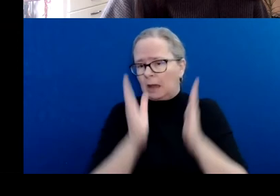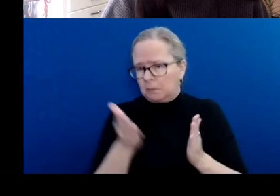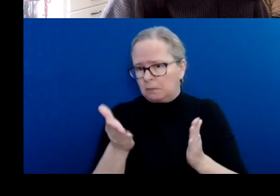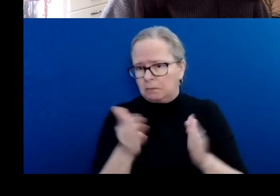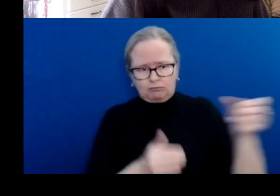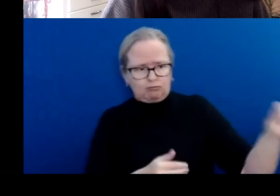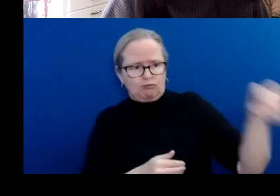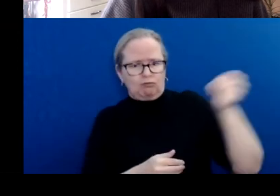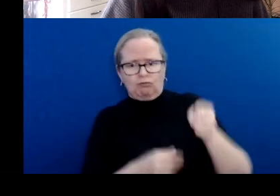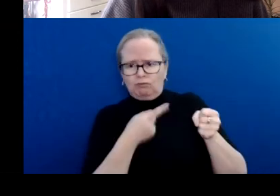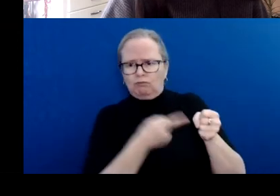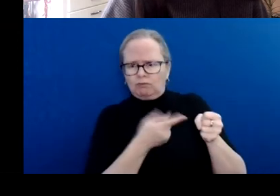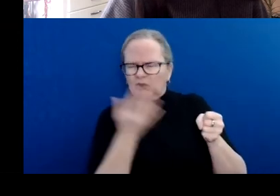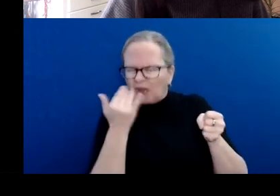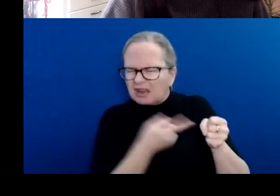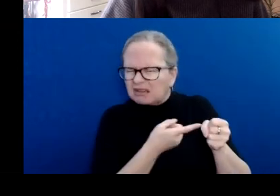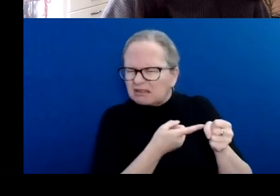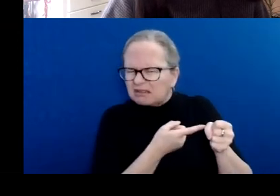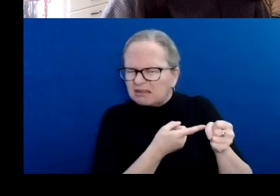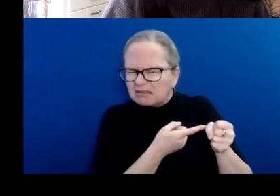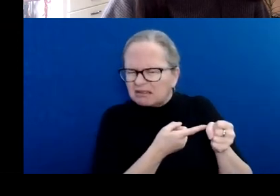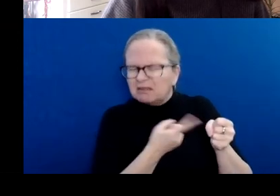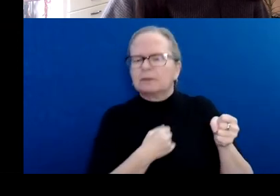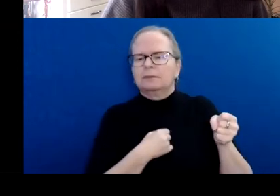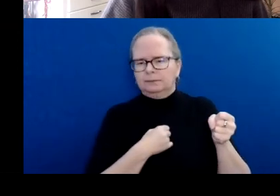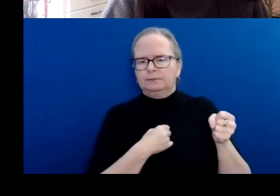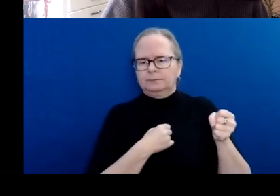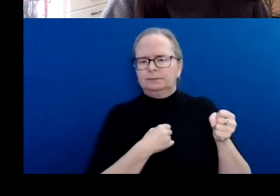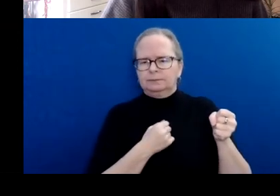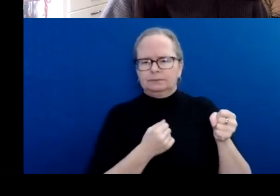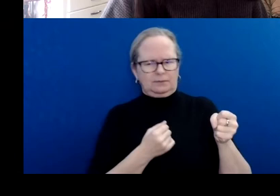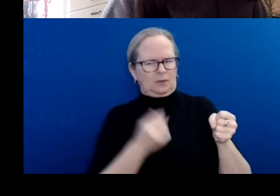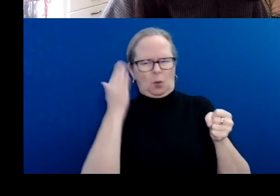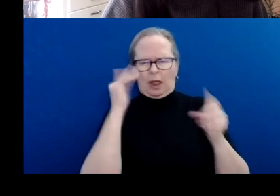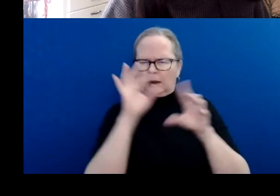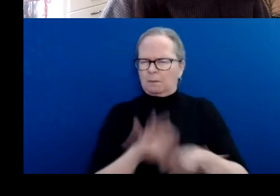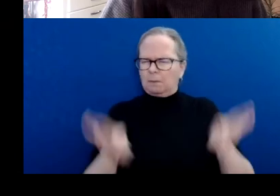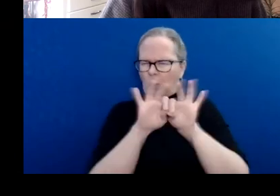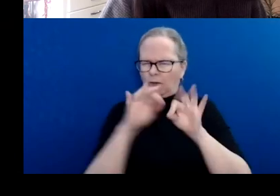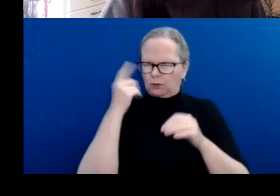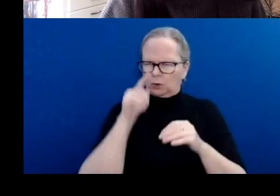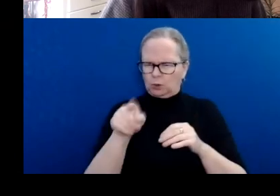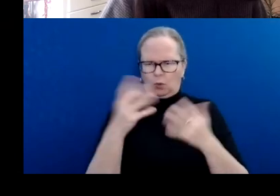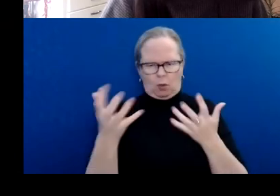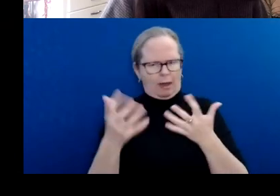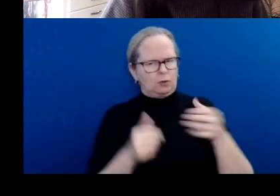Why is it necessary and important for you to partake in this specific residency overseas?